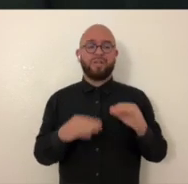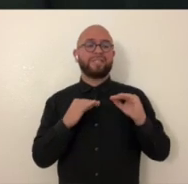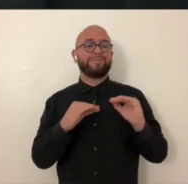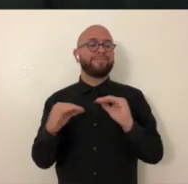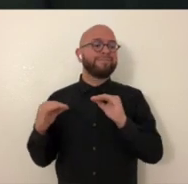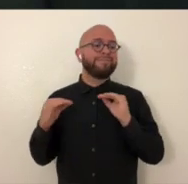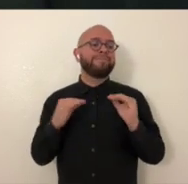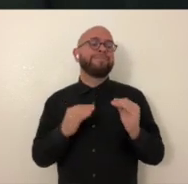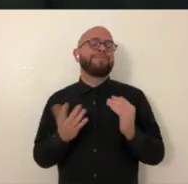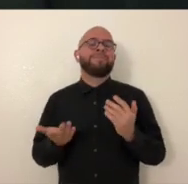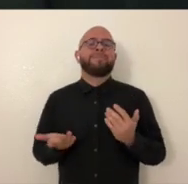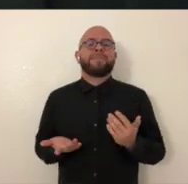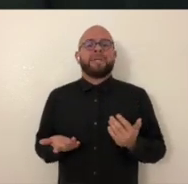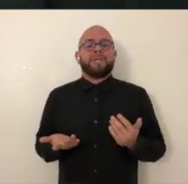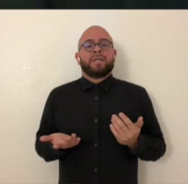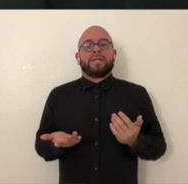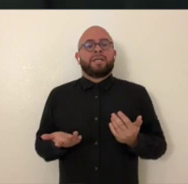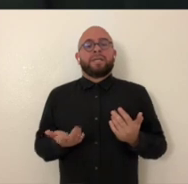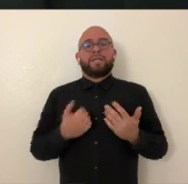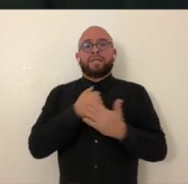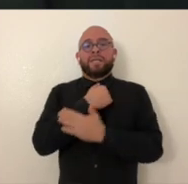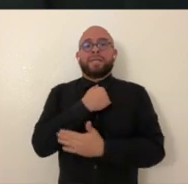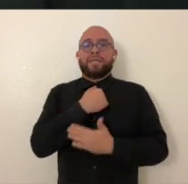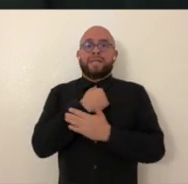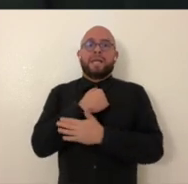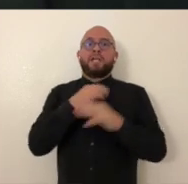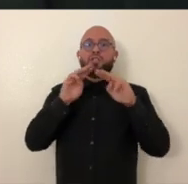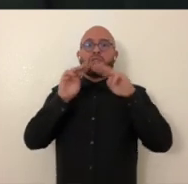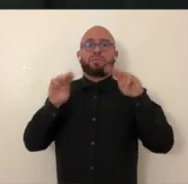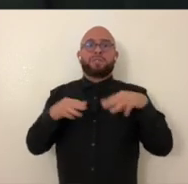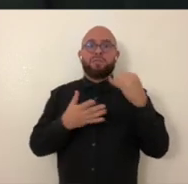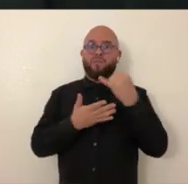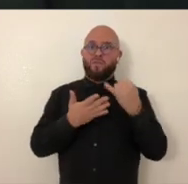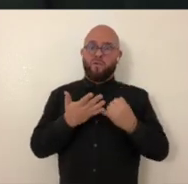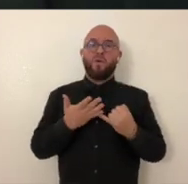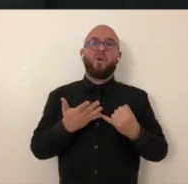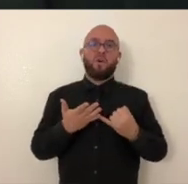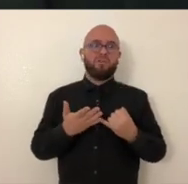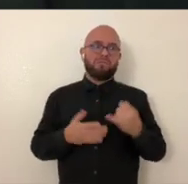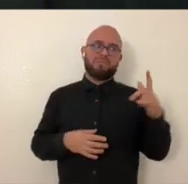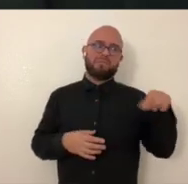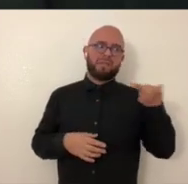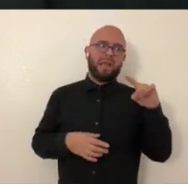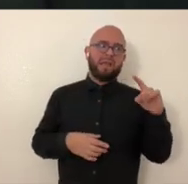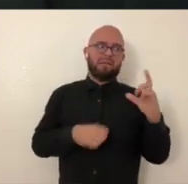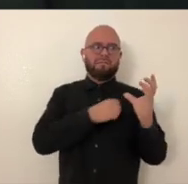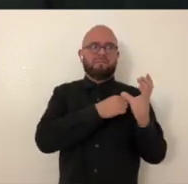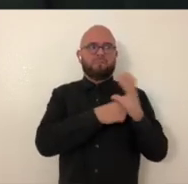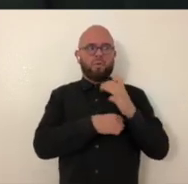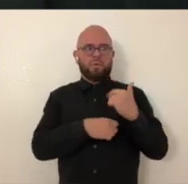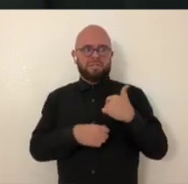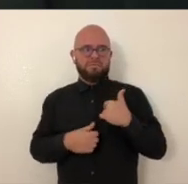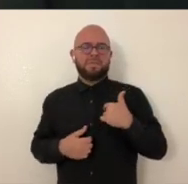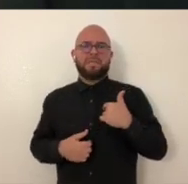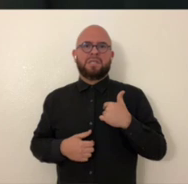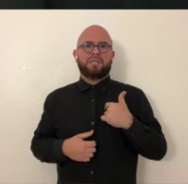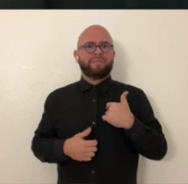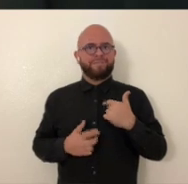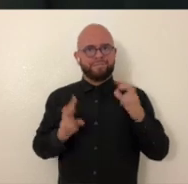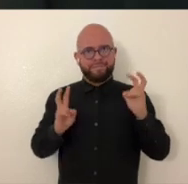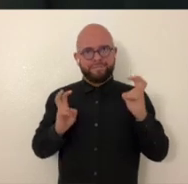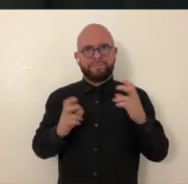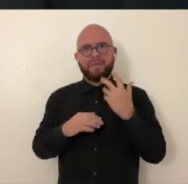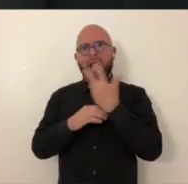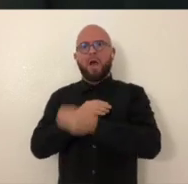teaching pre-college students, the National Museum of Art actually pretty forcibly